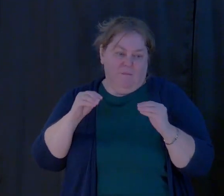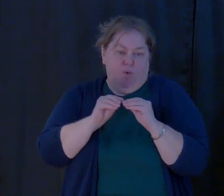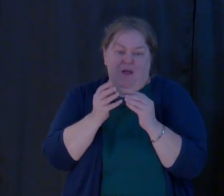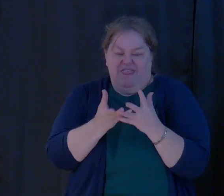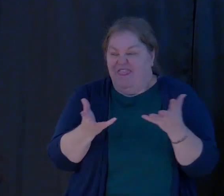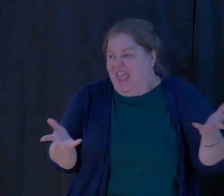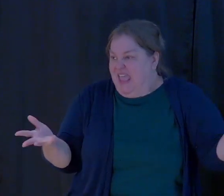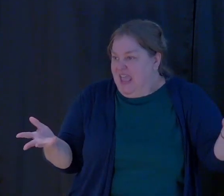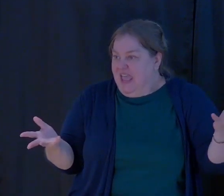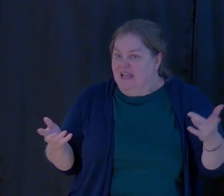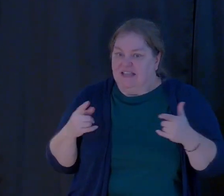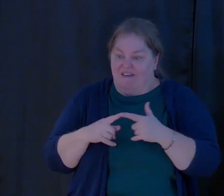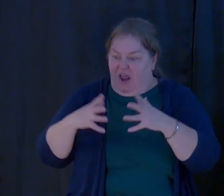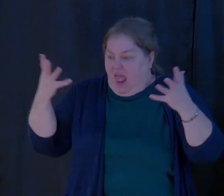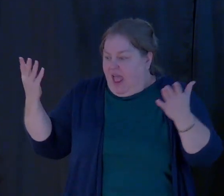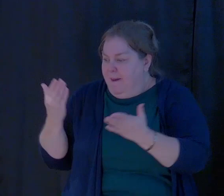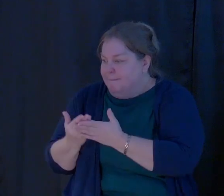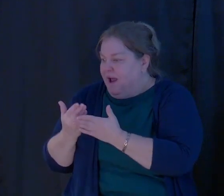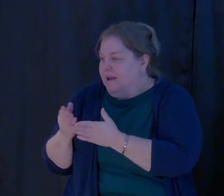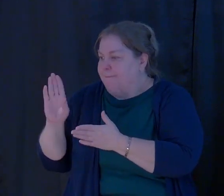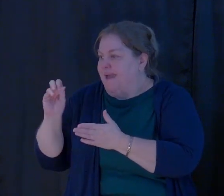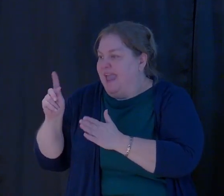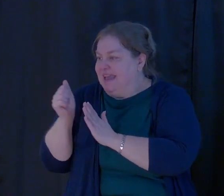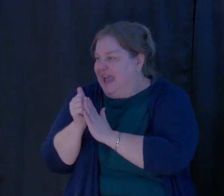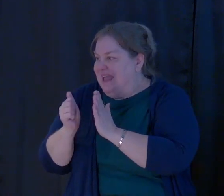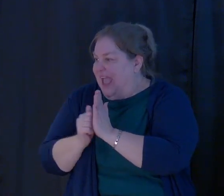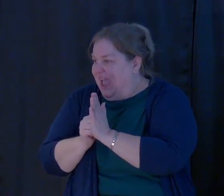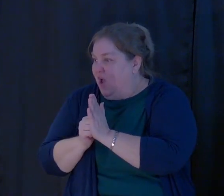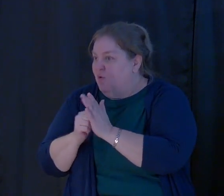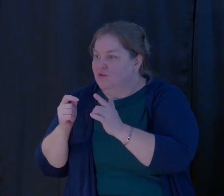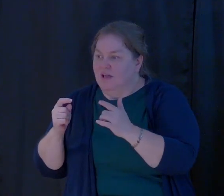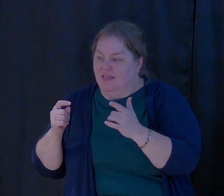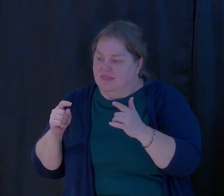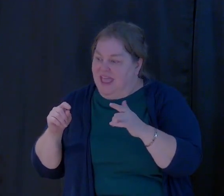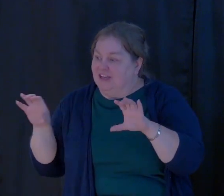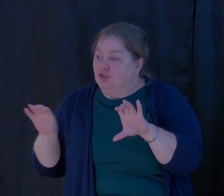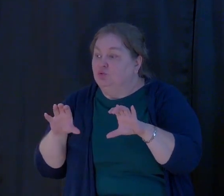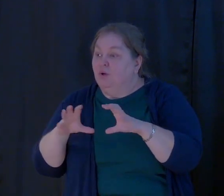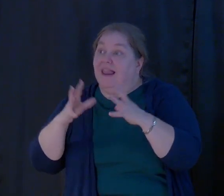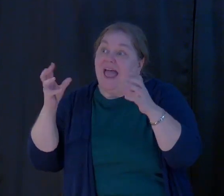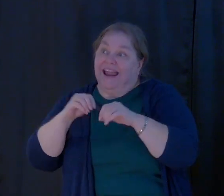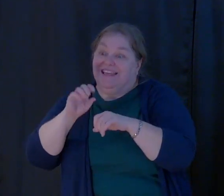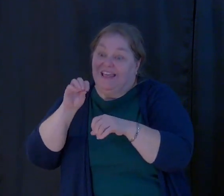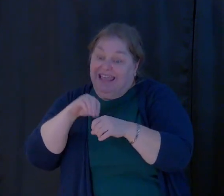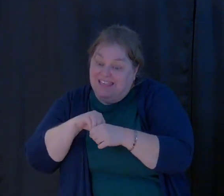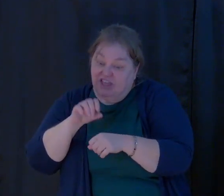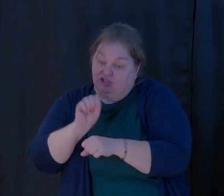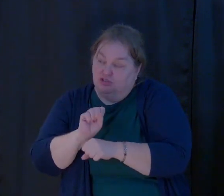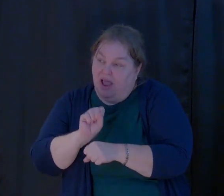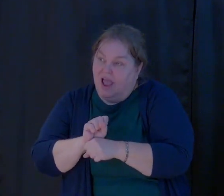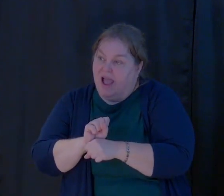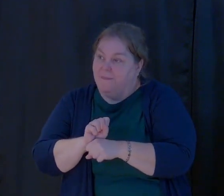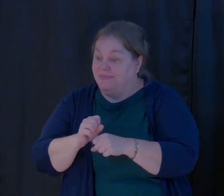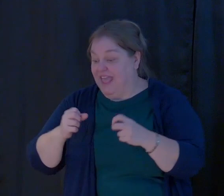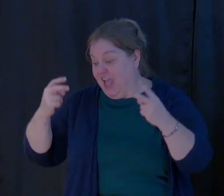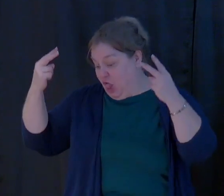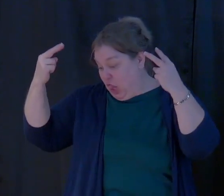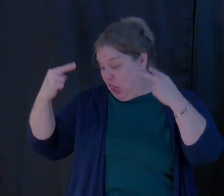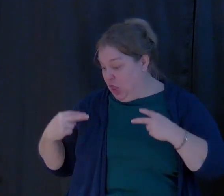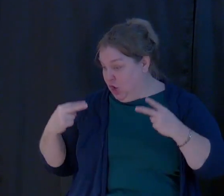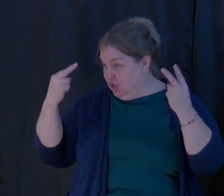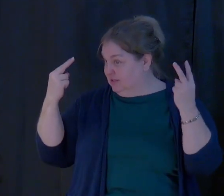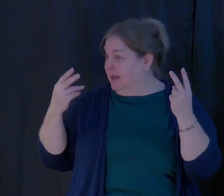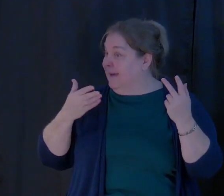larger bank accounts, have accomplished more in their jobs, have better appearances than me.